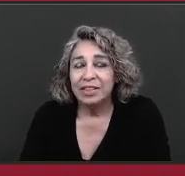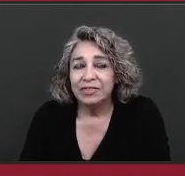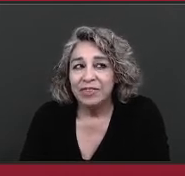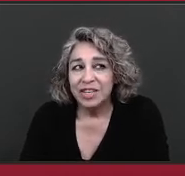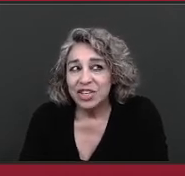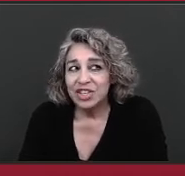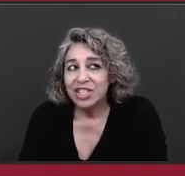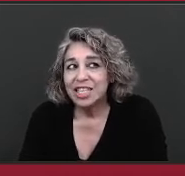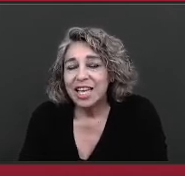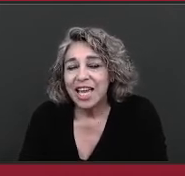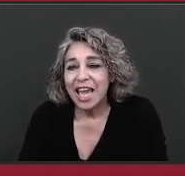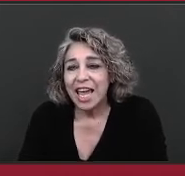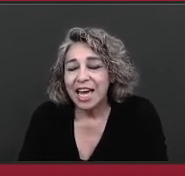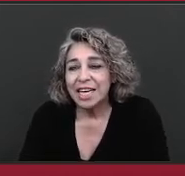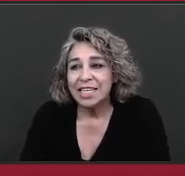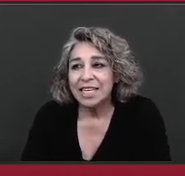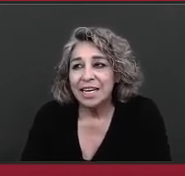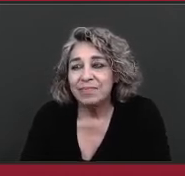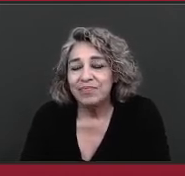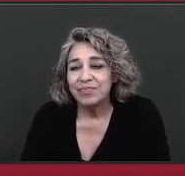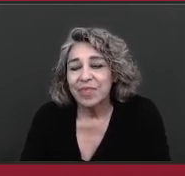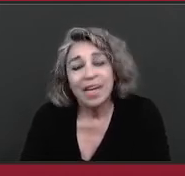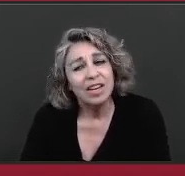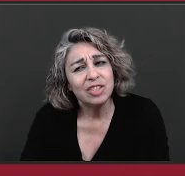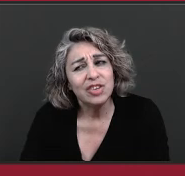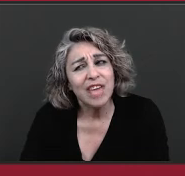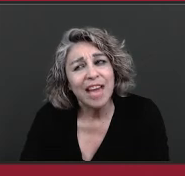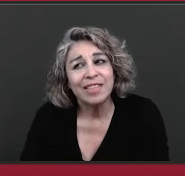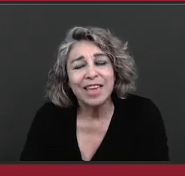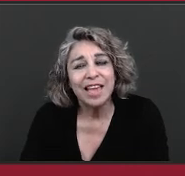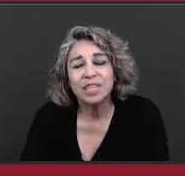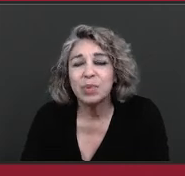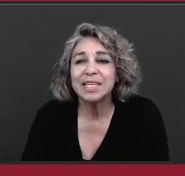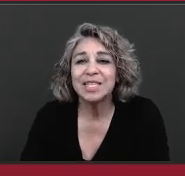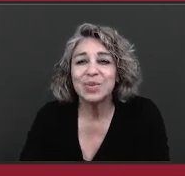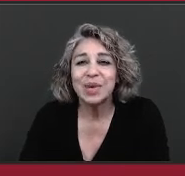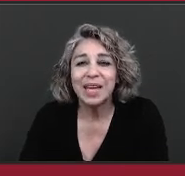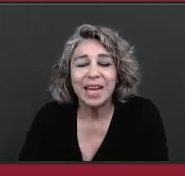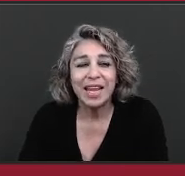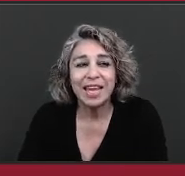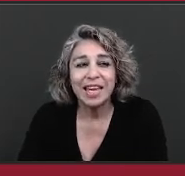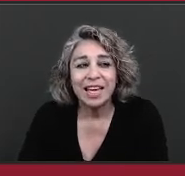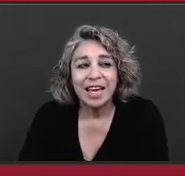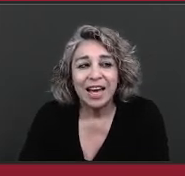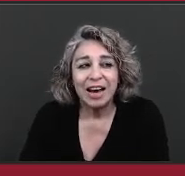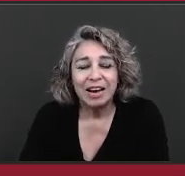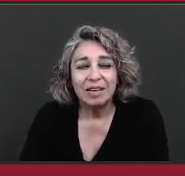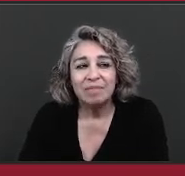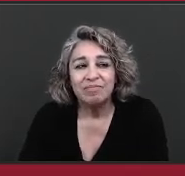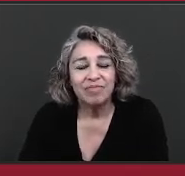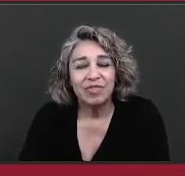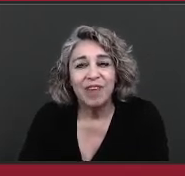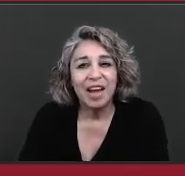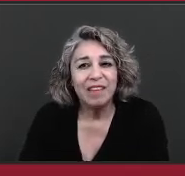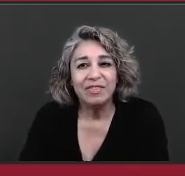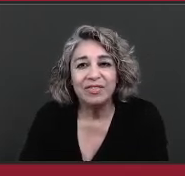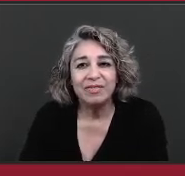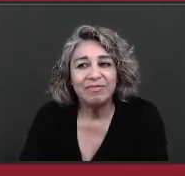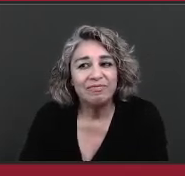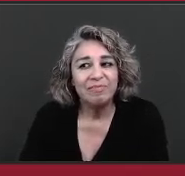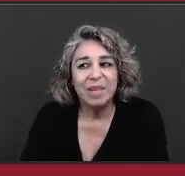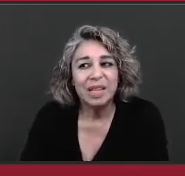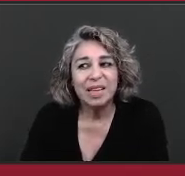-level officials and and also yeah the ex-presidents were giving five